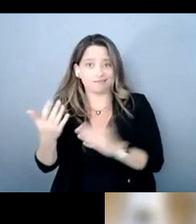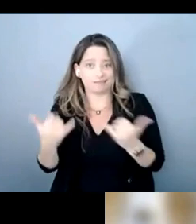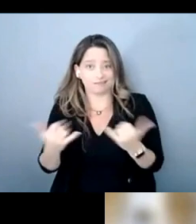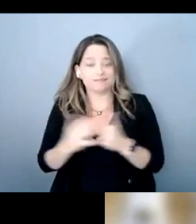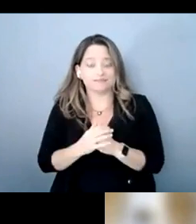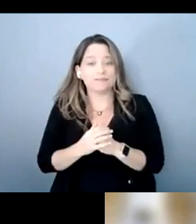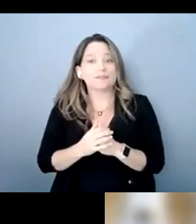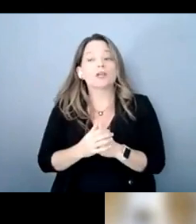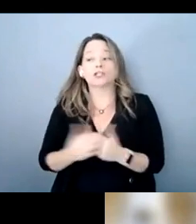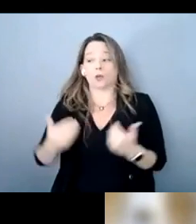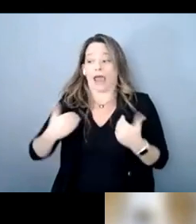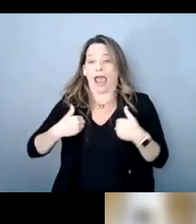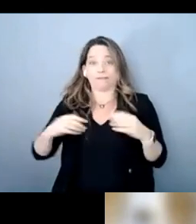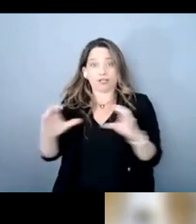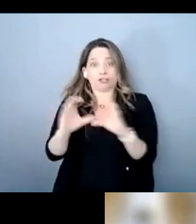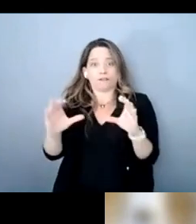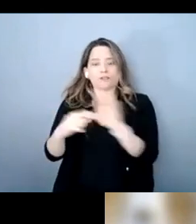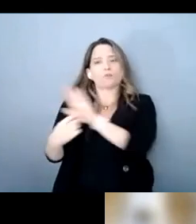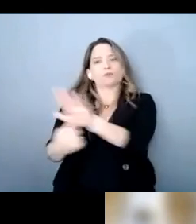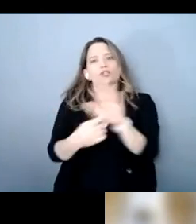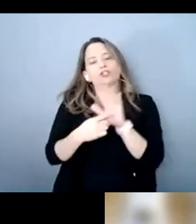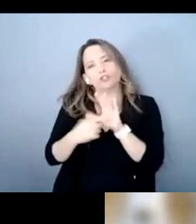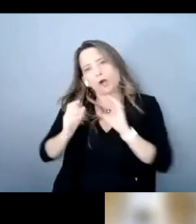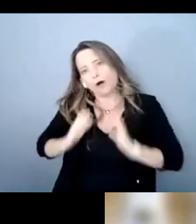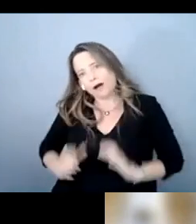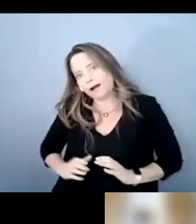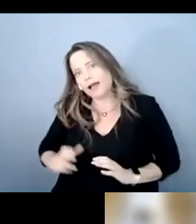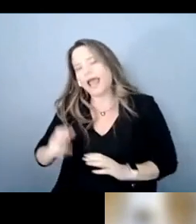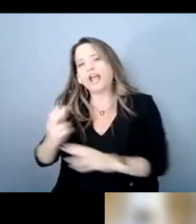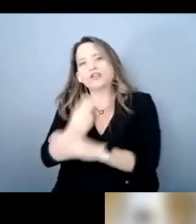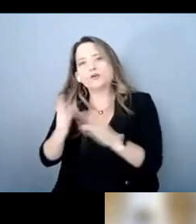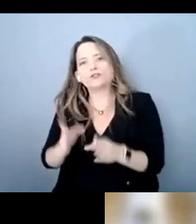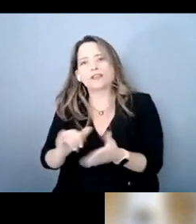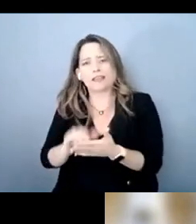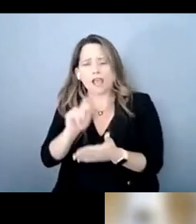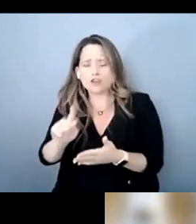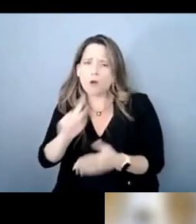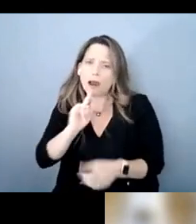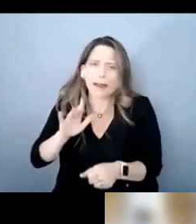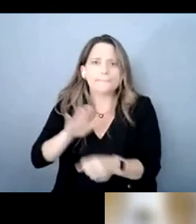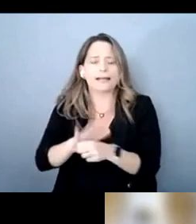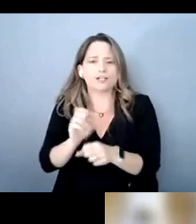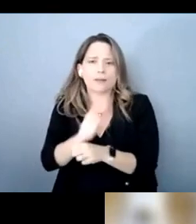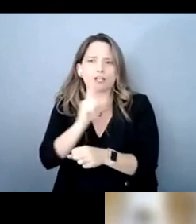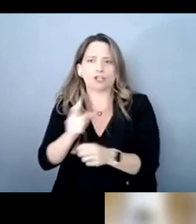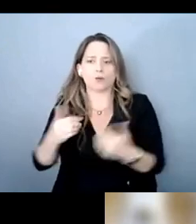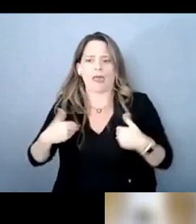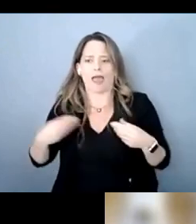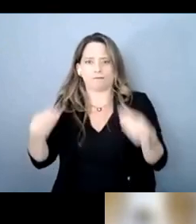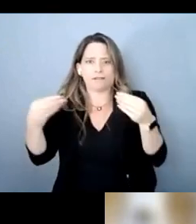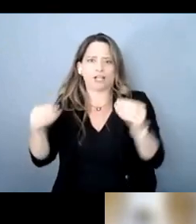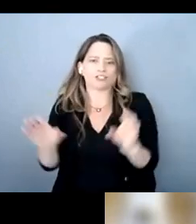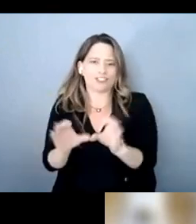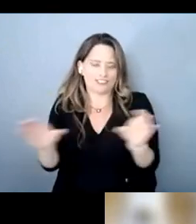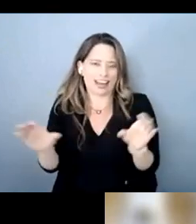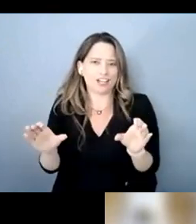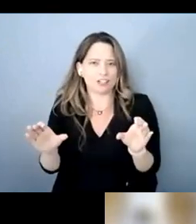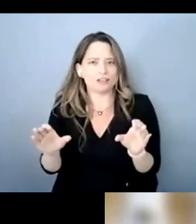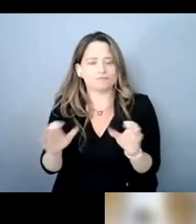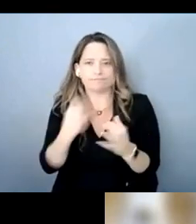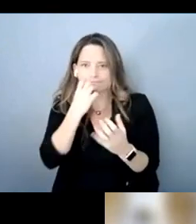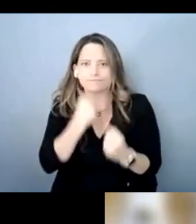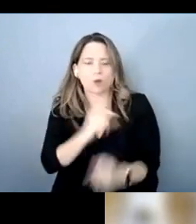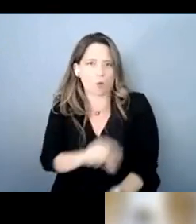certification shows clients consumers that you are committed to quality by being certified we will put the link